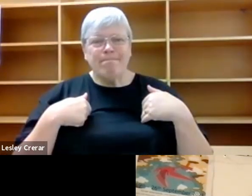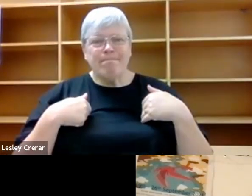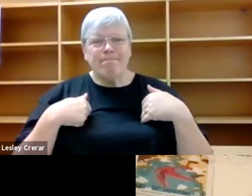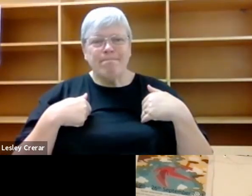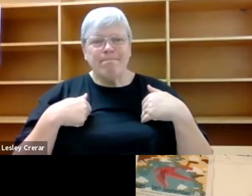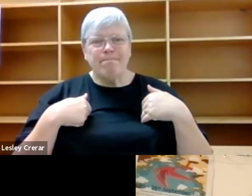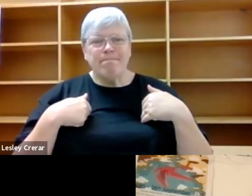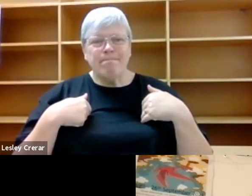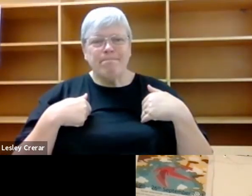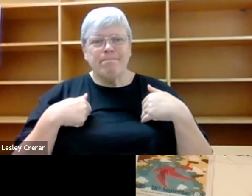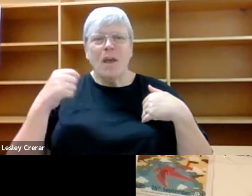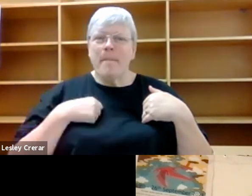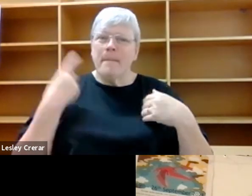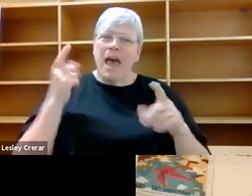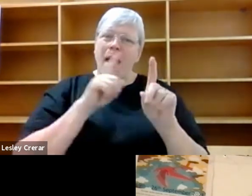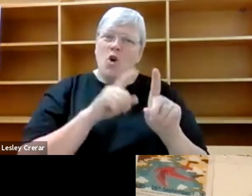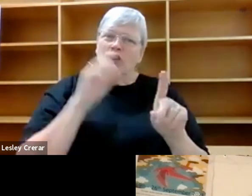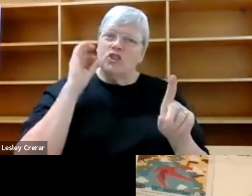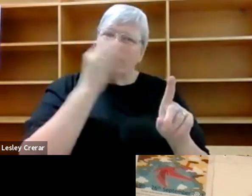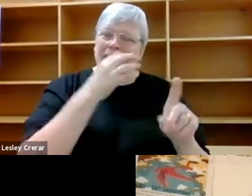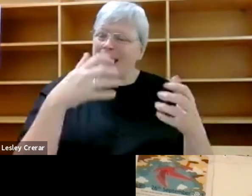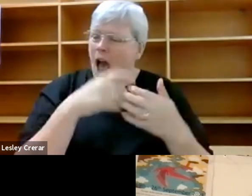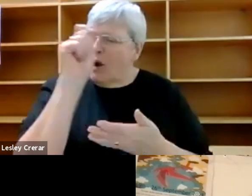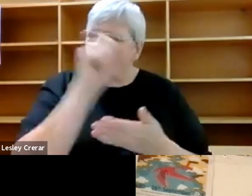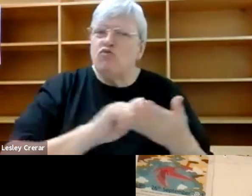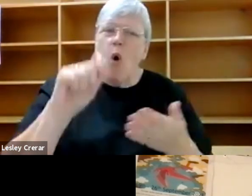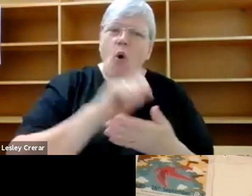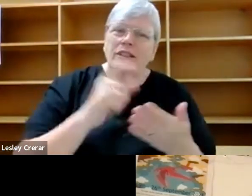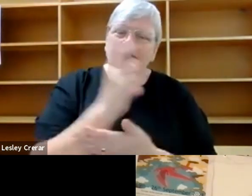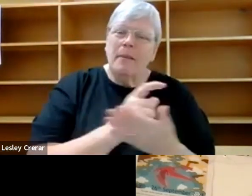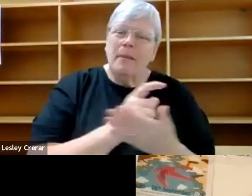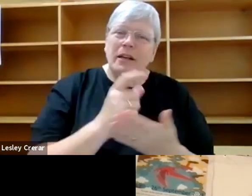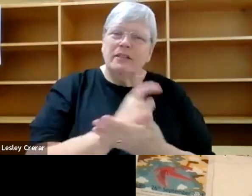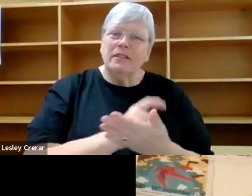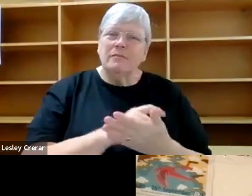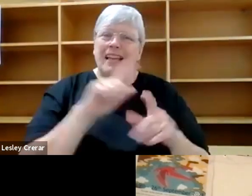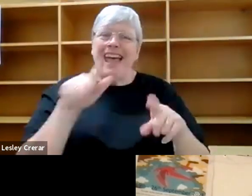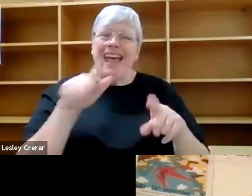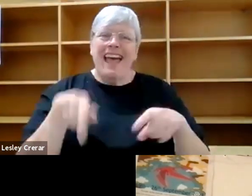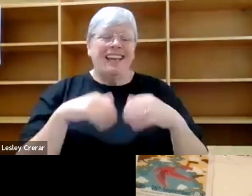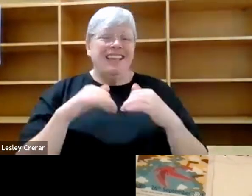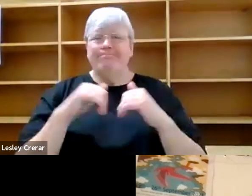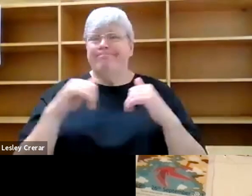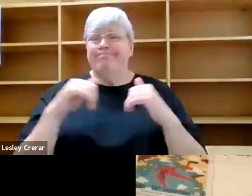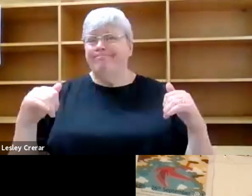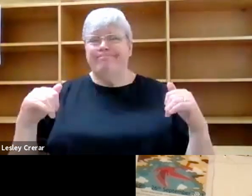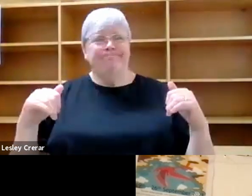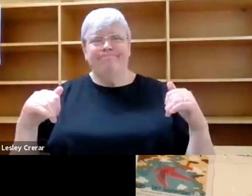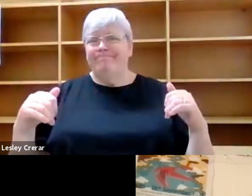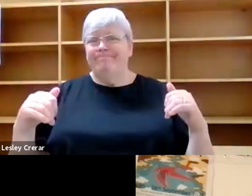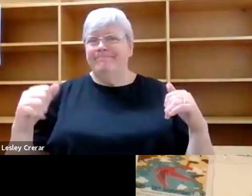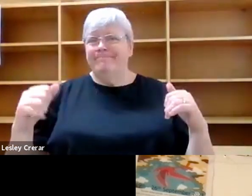My approach to those plants and the way I wrote them was really like, there was no way to divorce that from my own feeling of